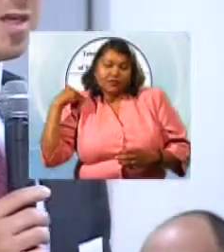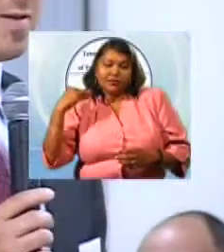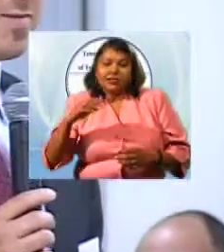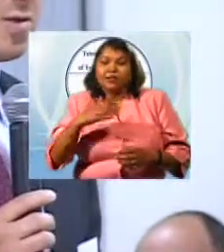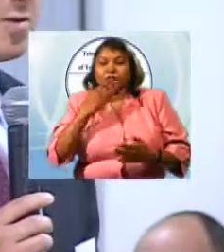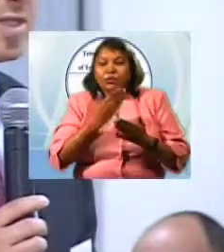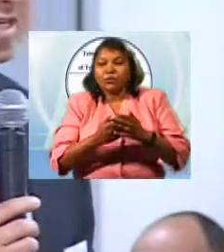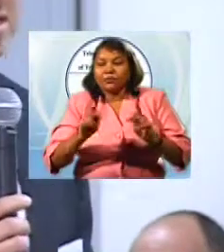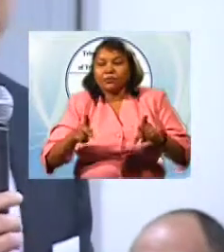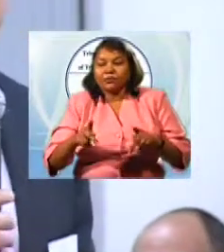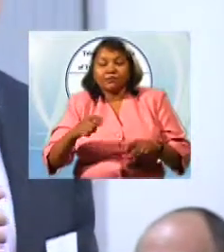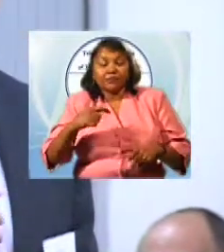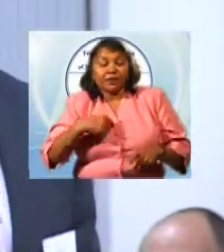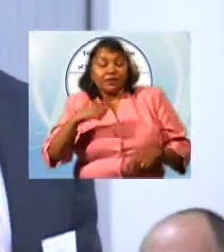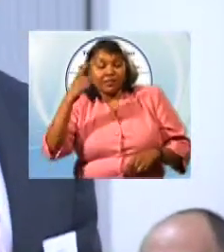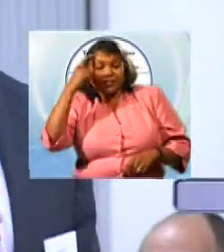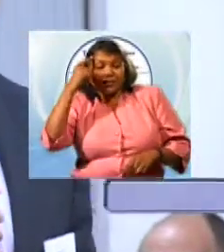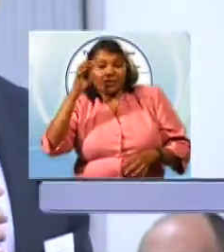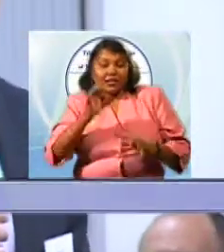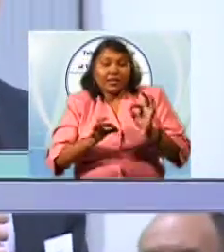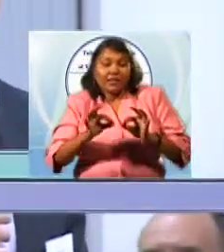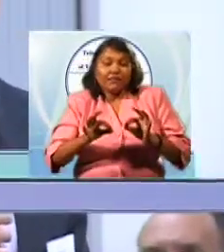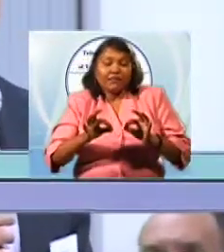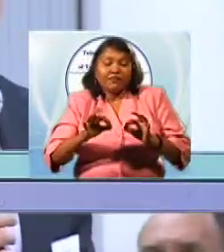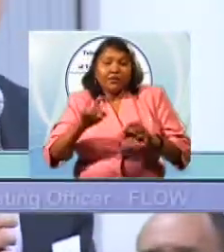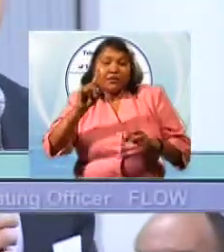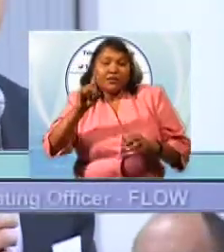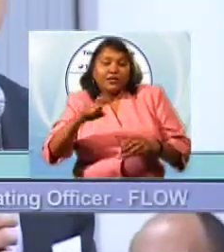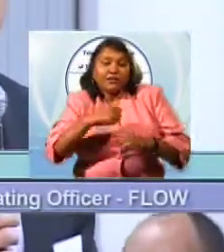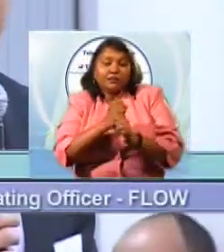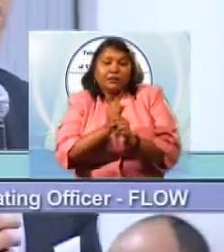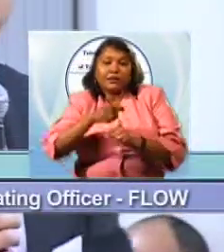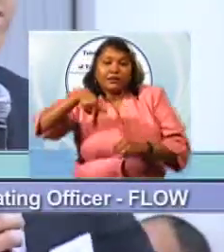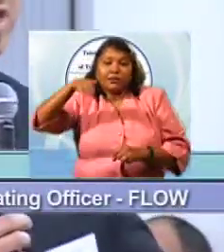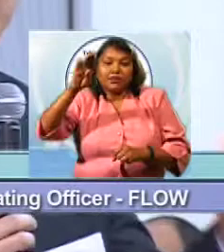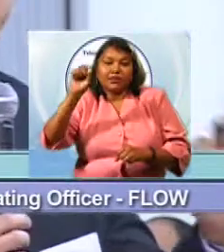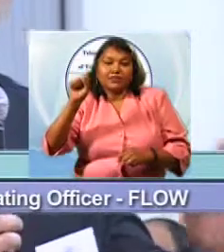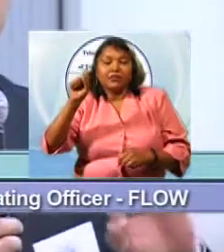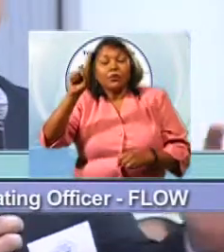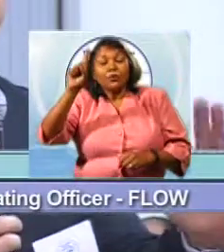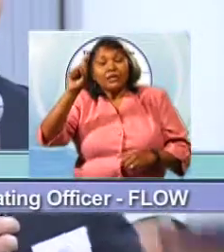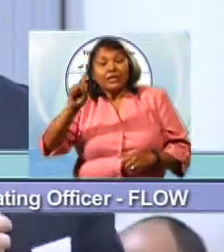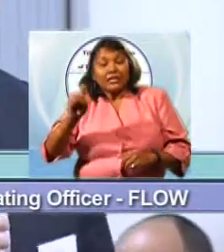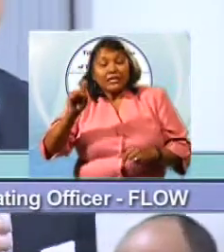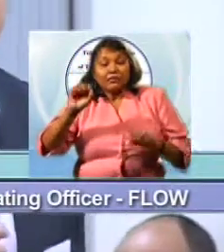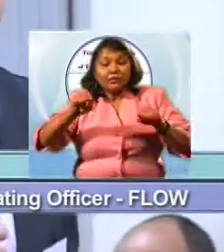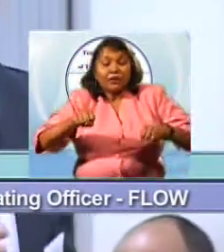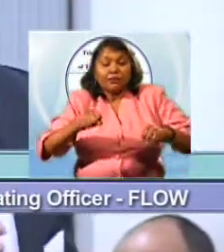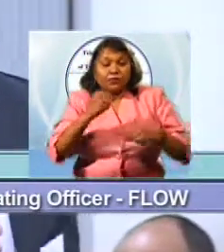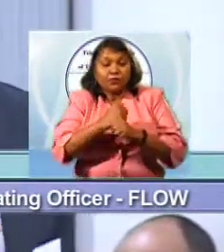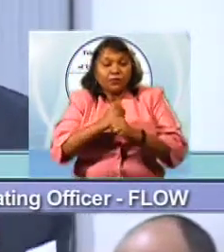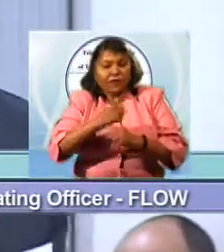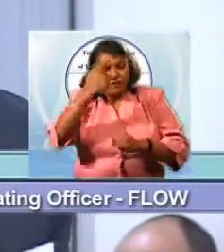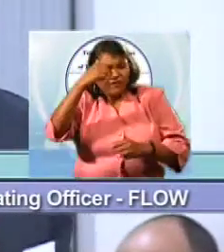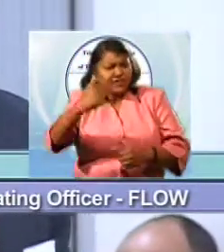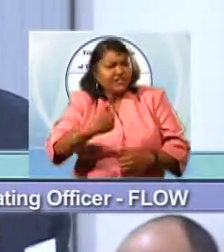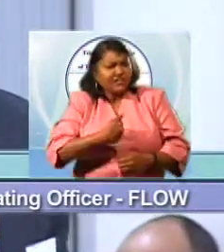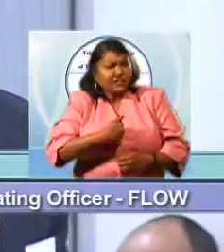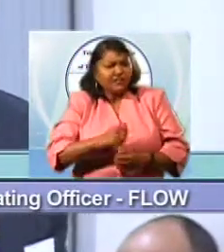I think if there is the intent to create a public broadcasting service, autonomy is absolutely essential.